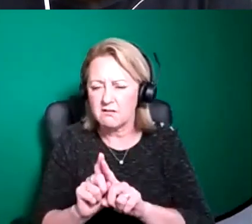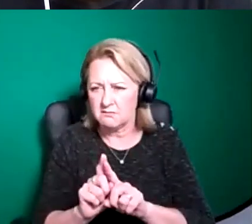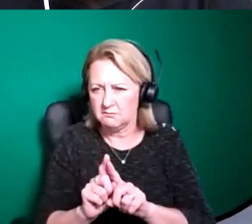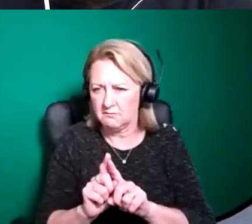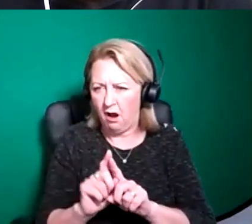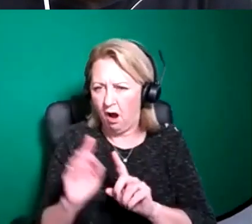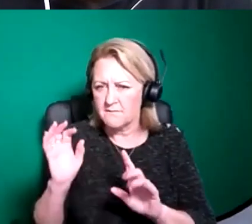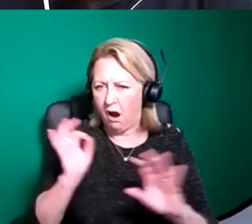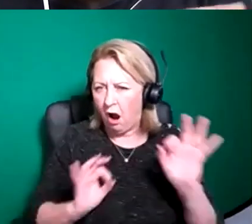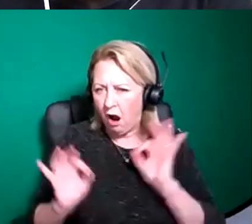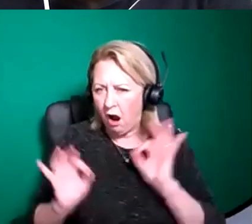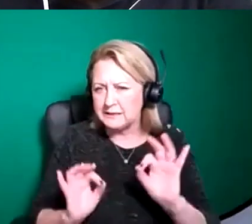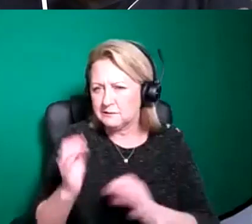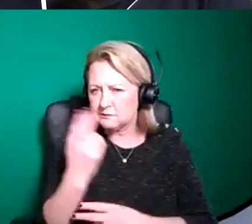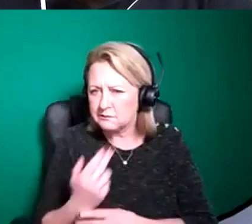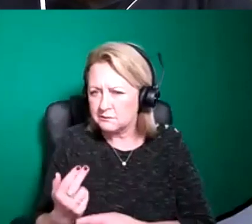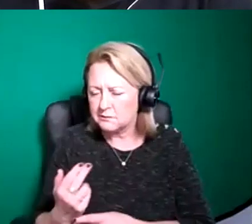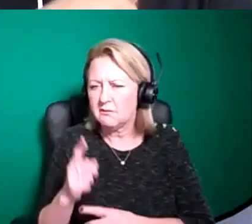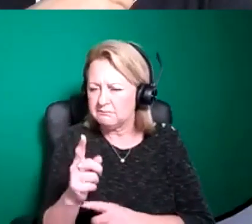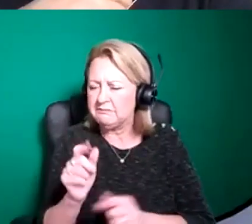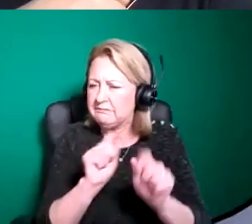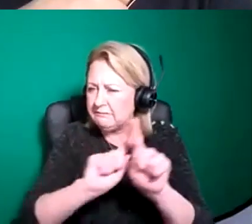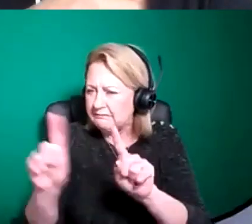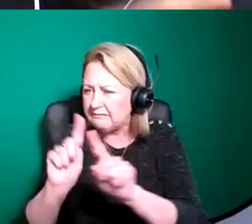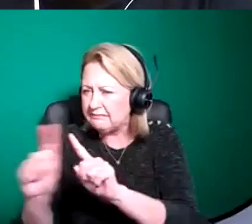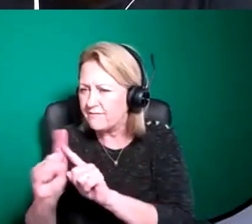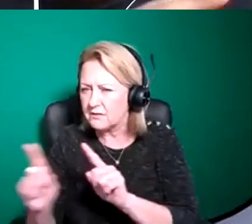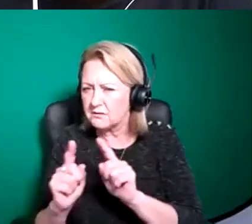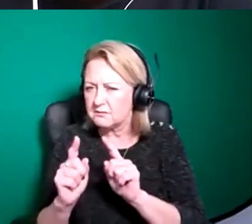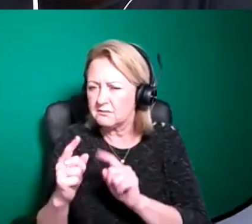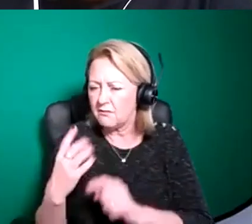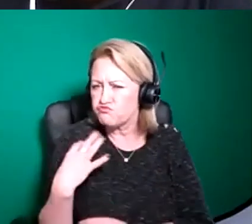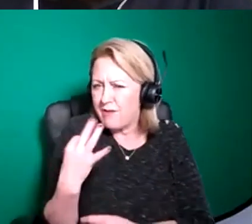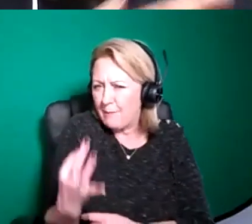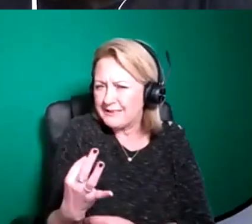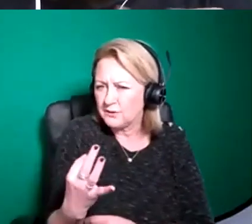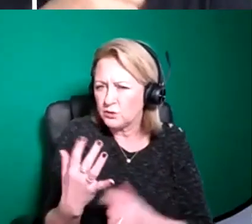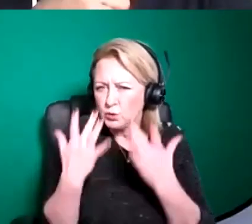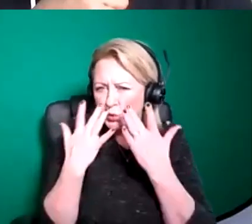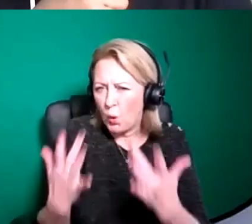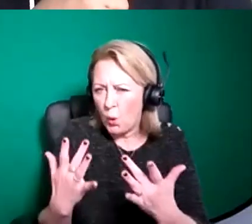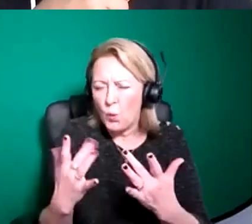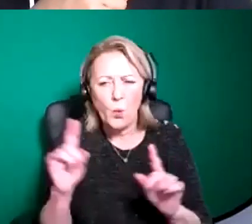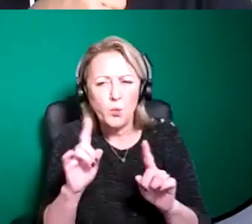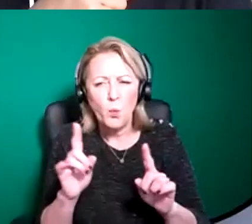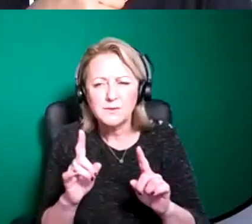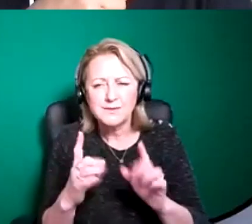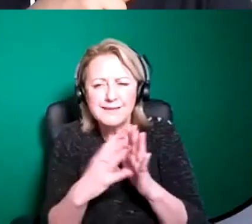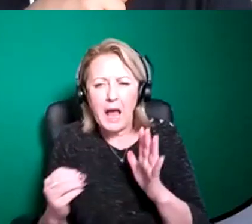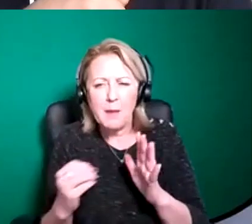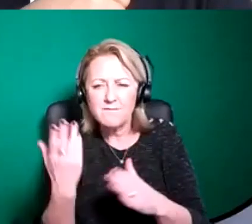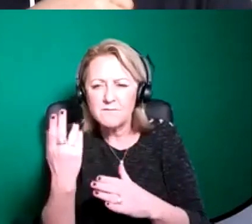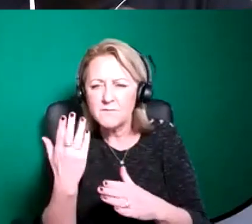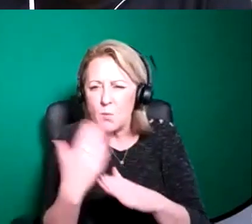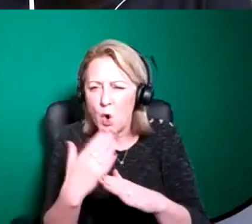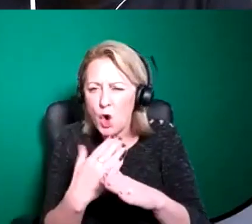clive there's quite a few different kind of art forms sort of represented do you want to say a little bit about the different types of work that you present um for